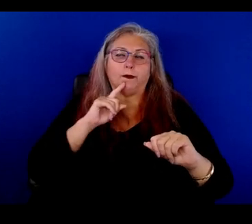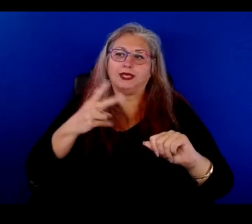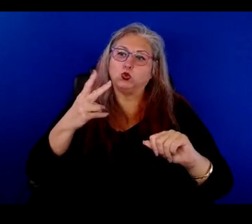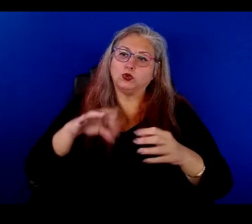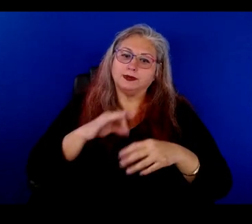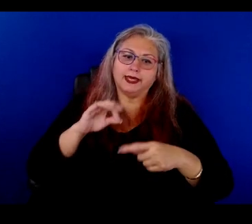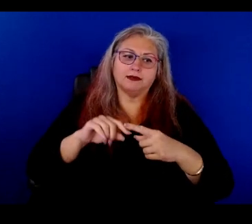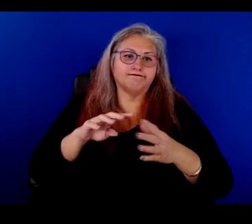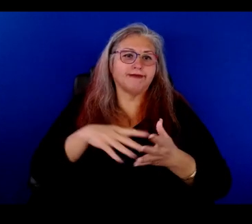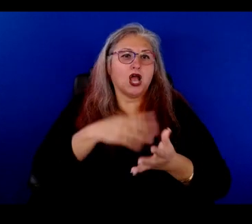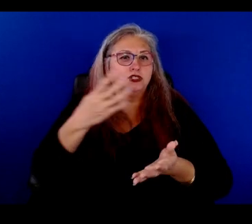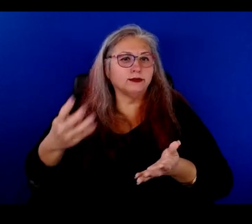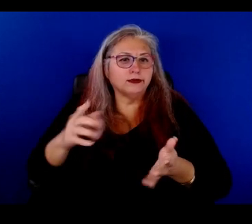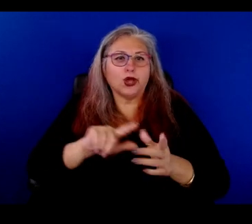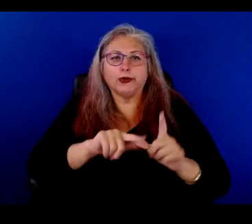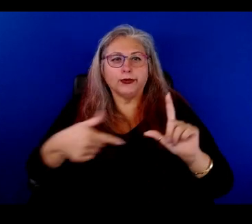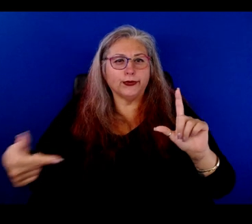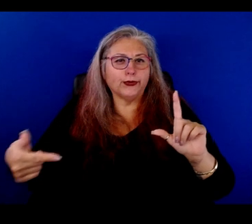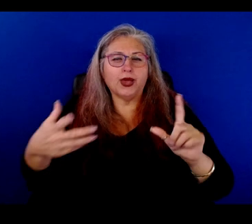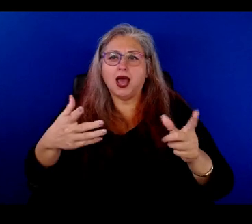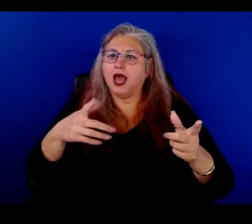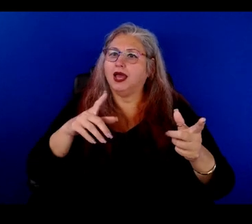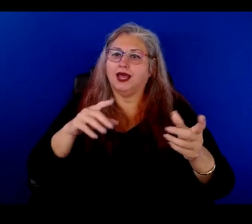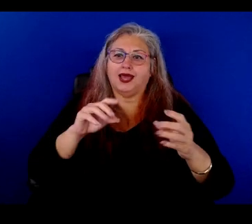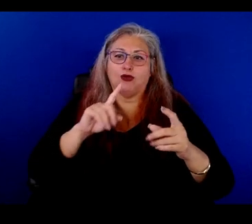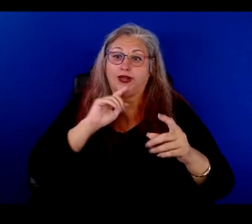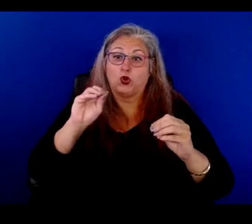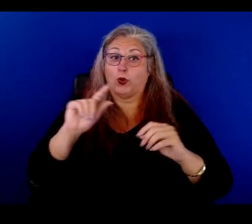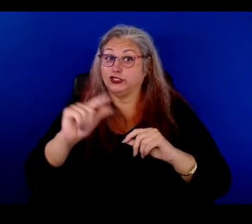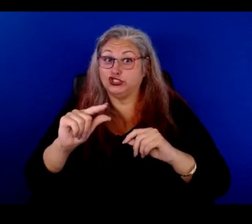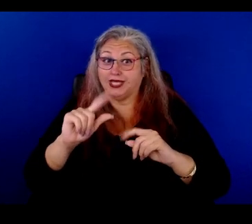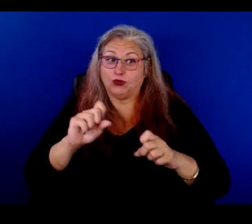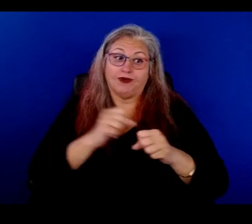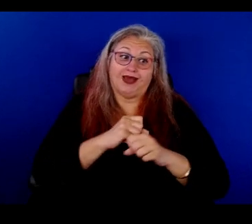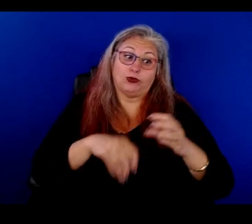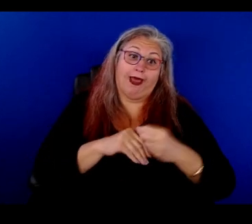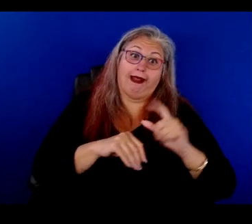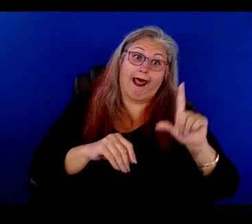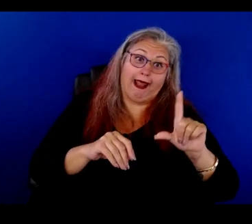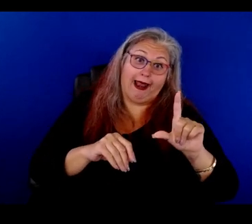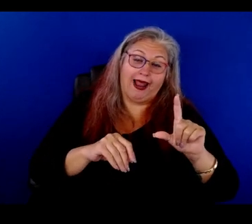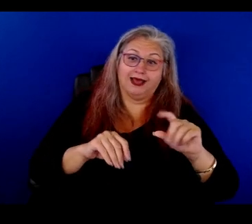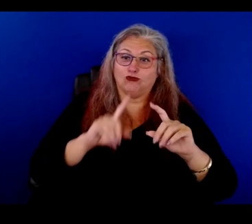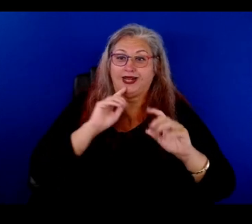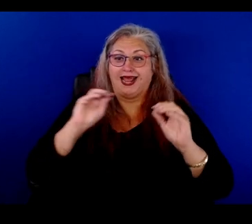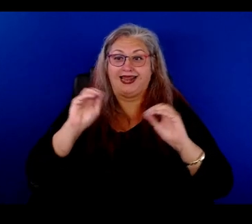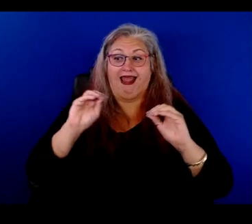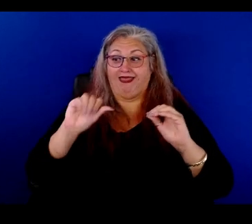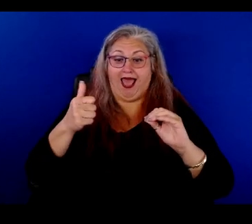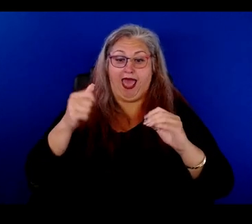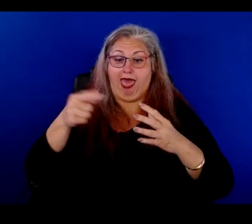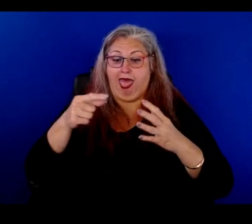LGBTQIA. There was barely a G. We had to fight for an L. We didn't have anything else,